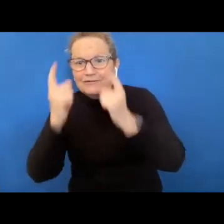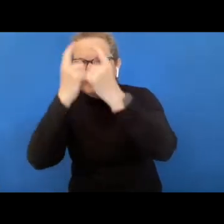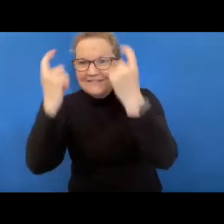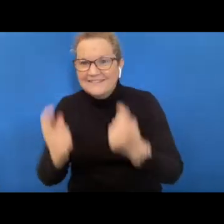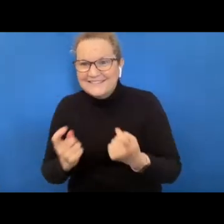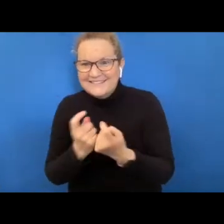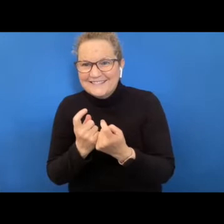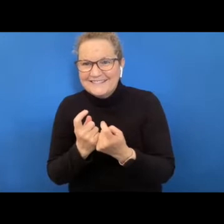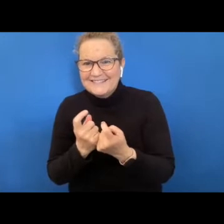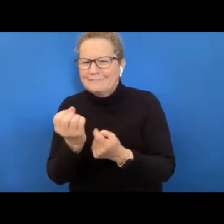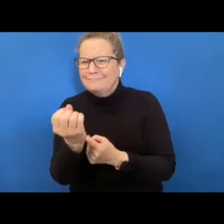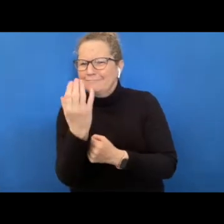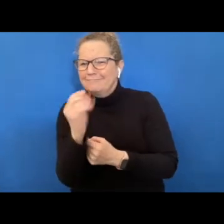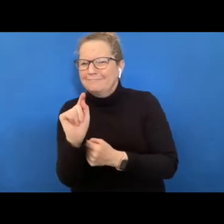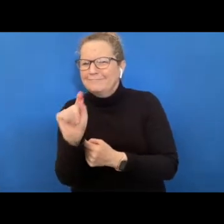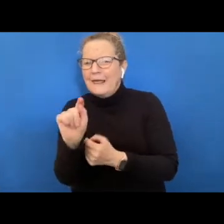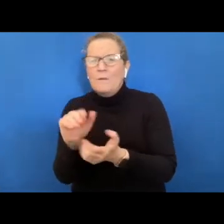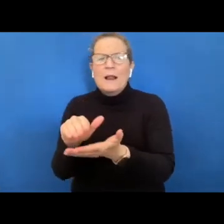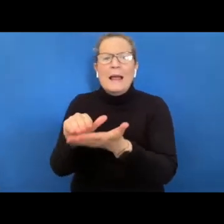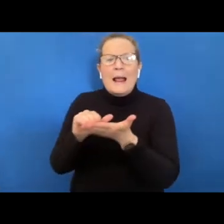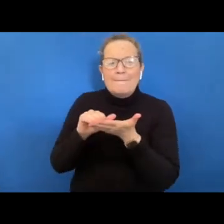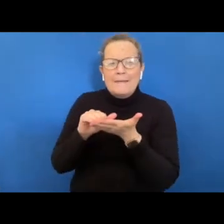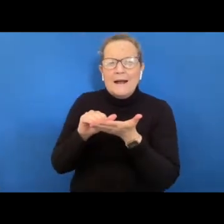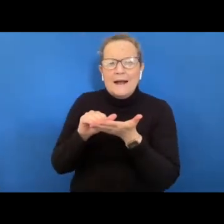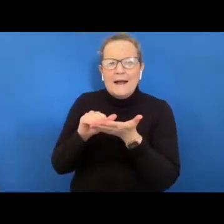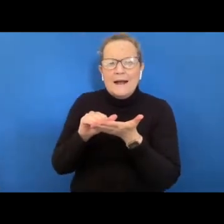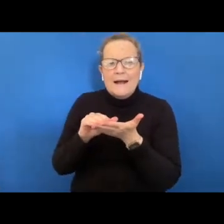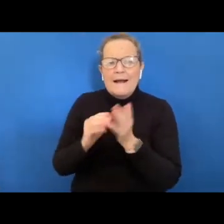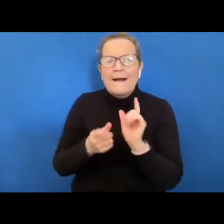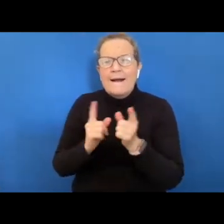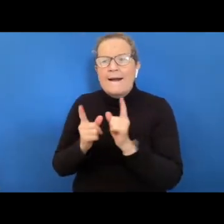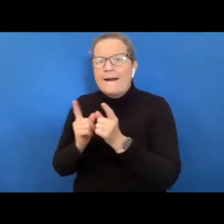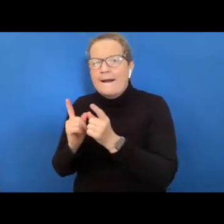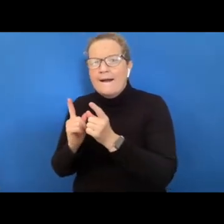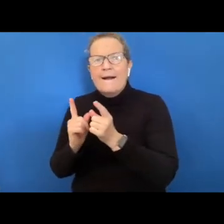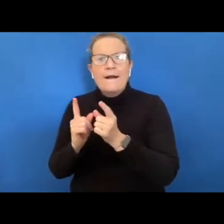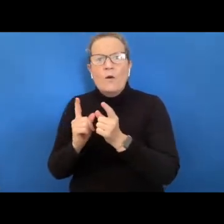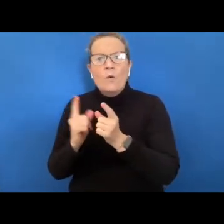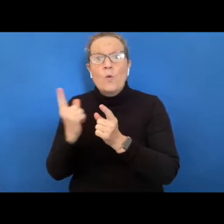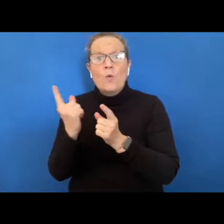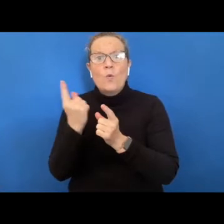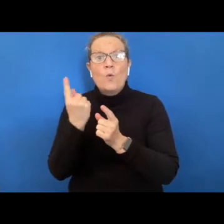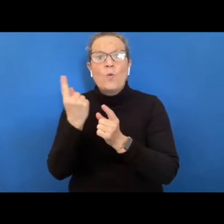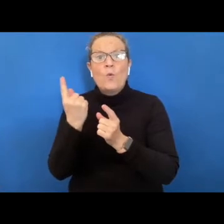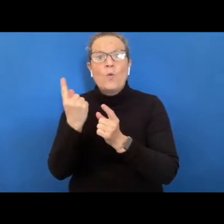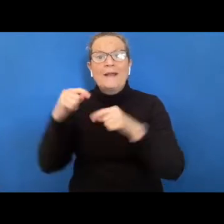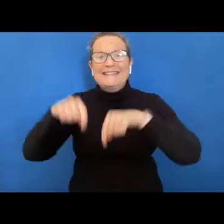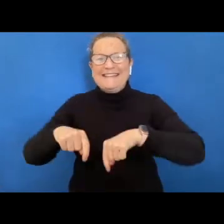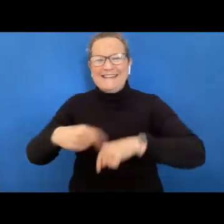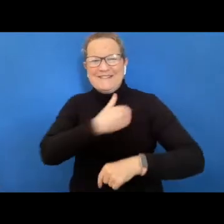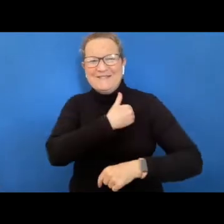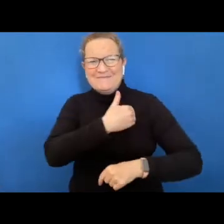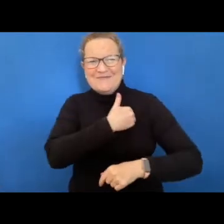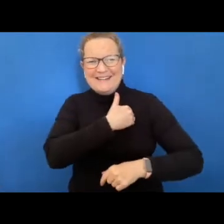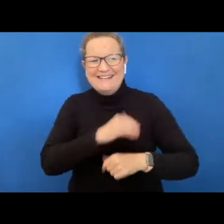will just also help us to get a better idea um of who else uh is joining us this morning